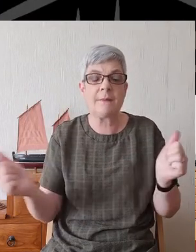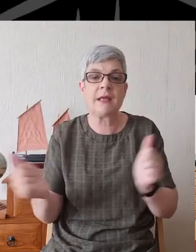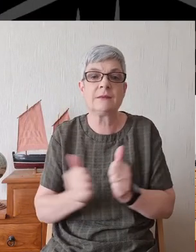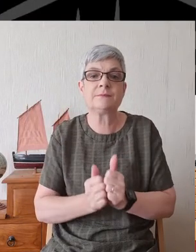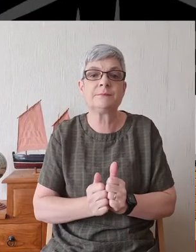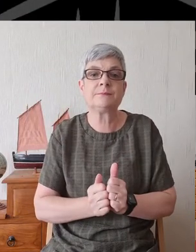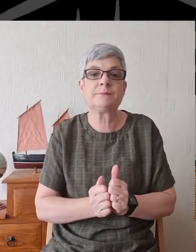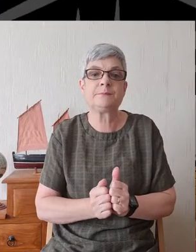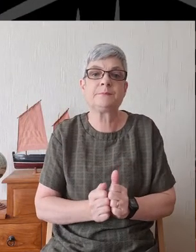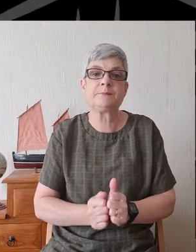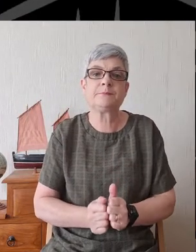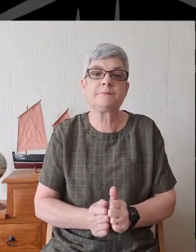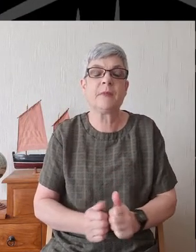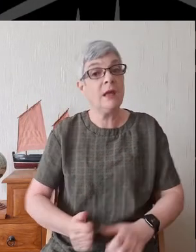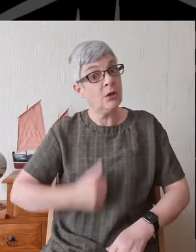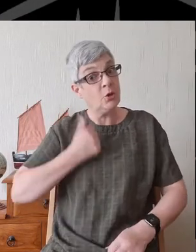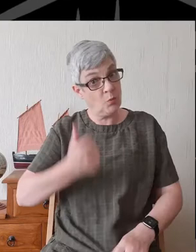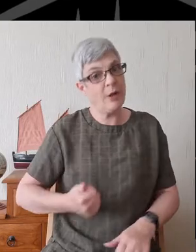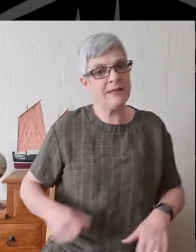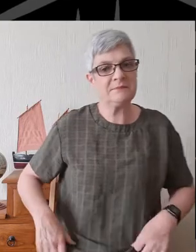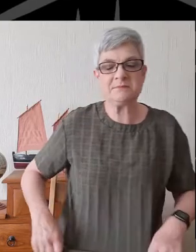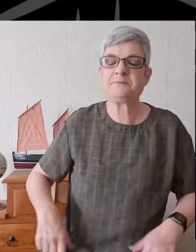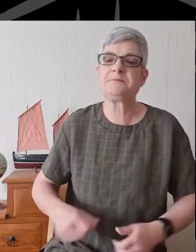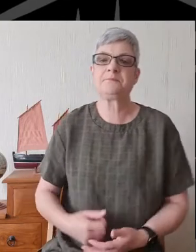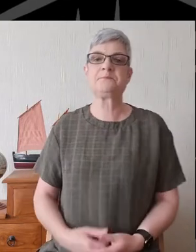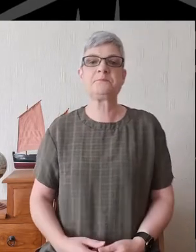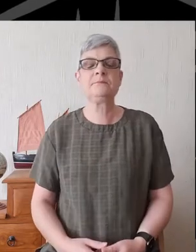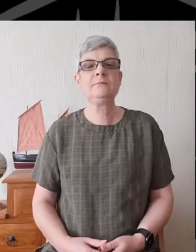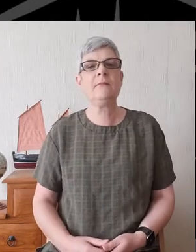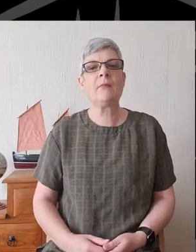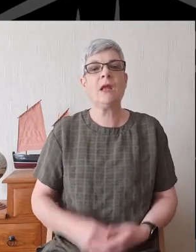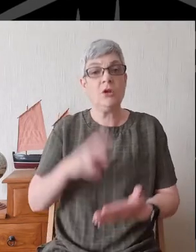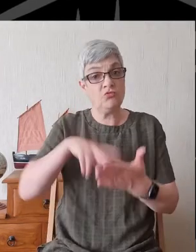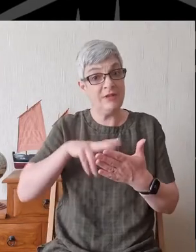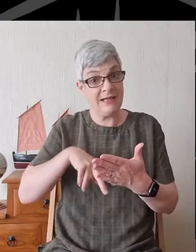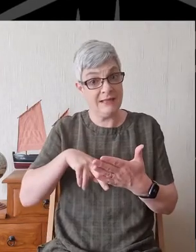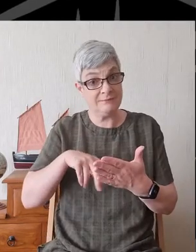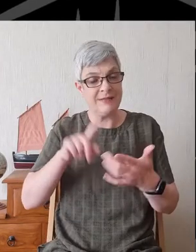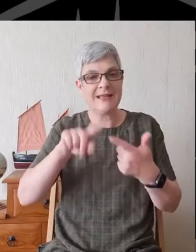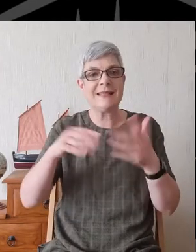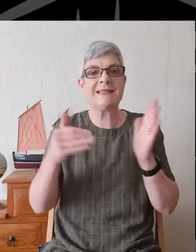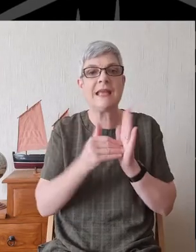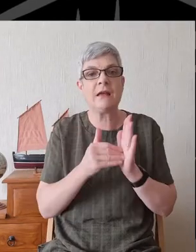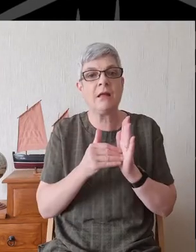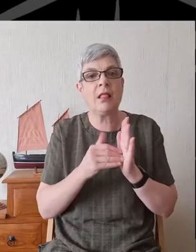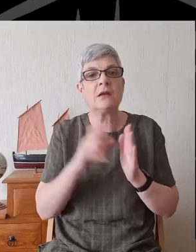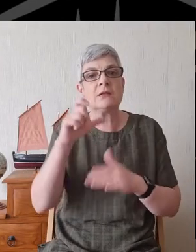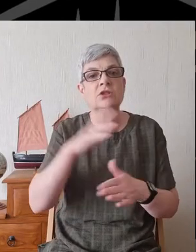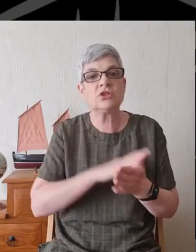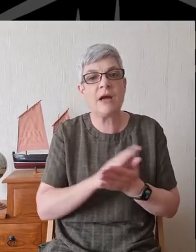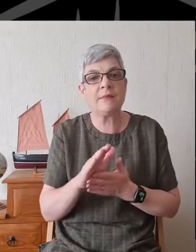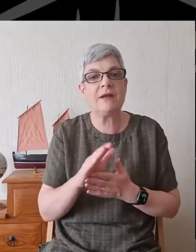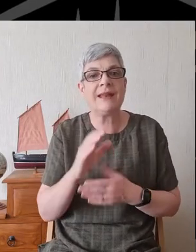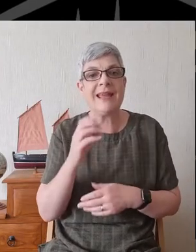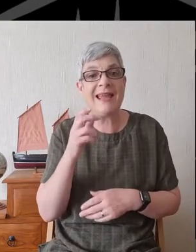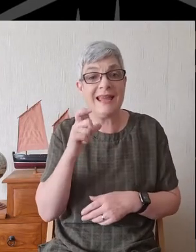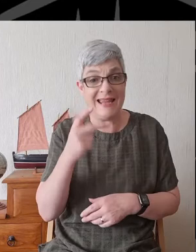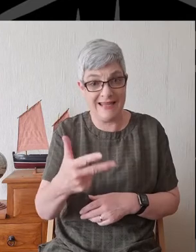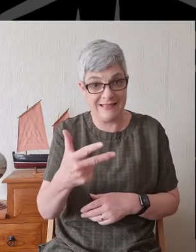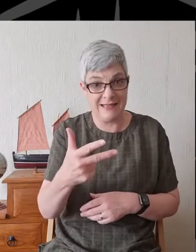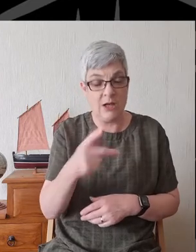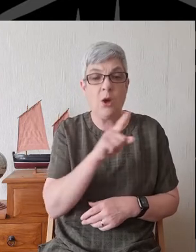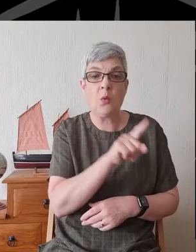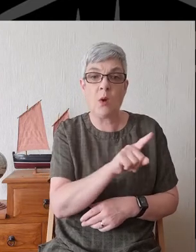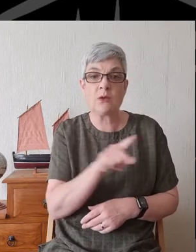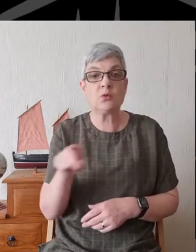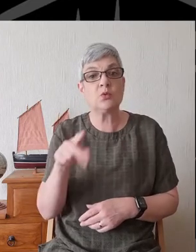Amen. Good morning. The reading this morning is from Ezekiel chapter 8, verses 1 to 18.